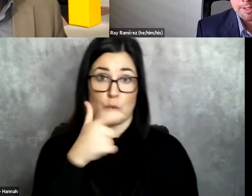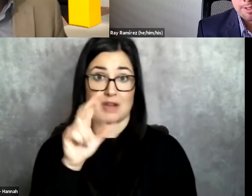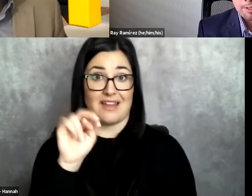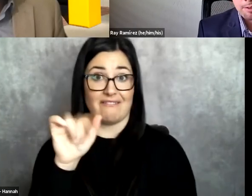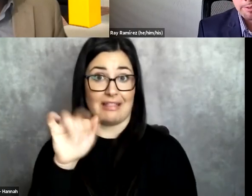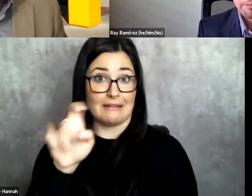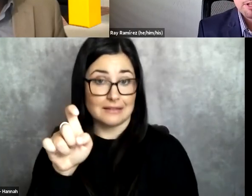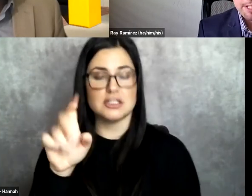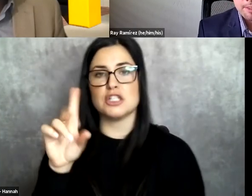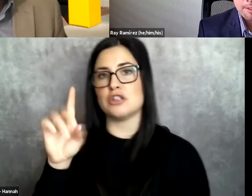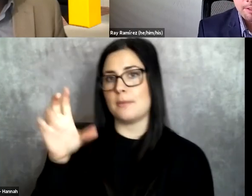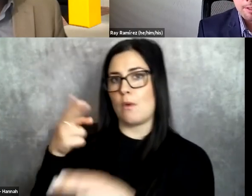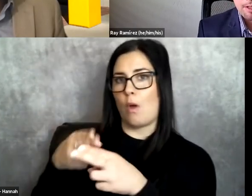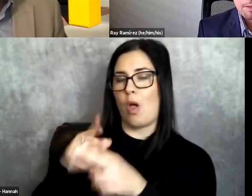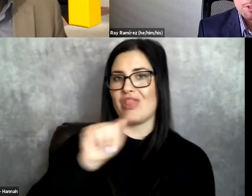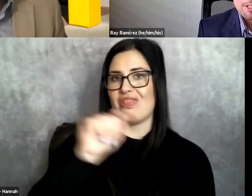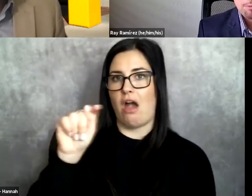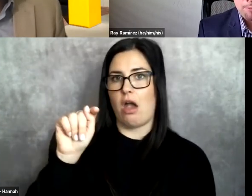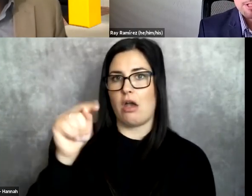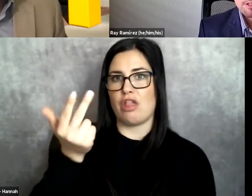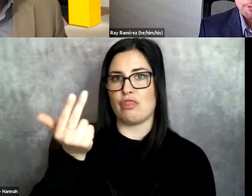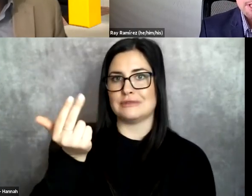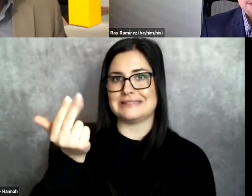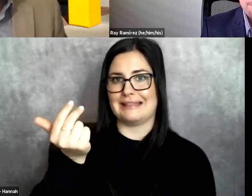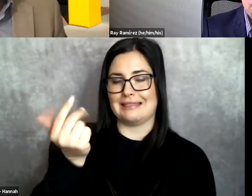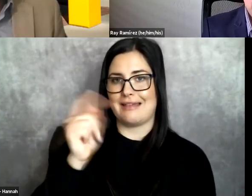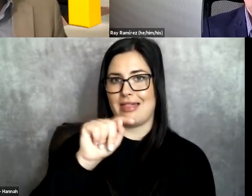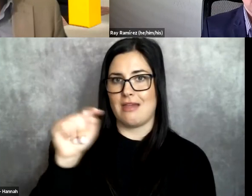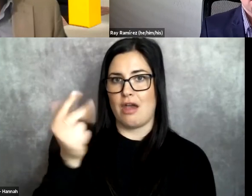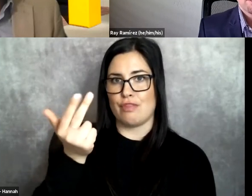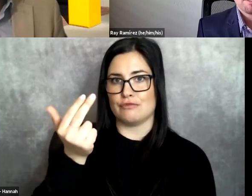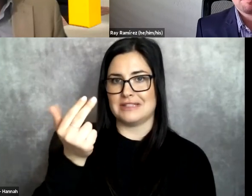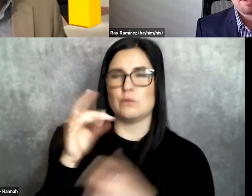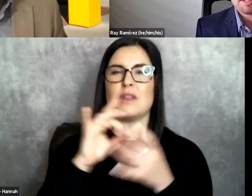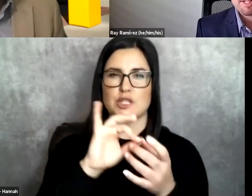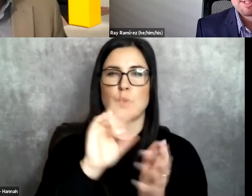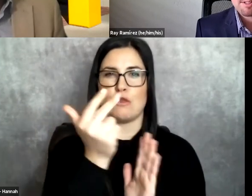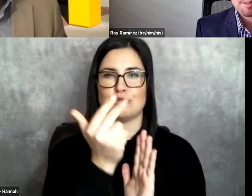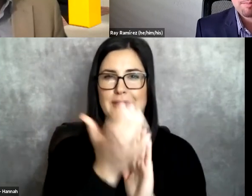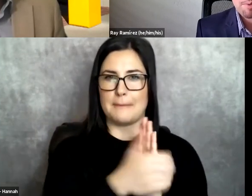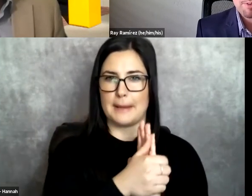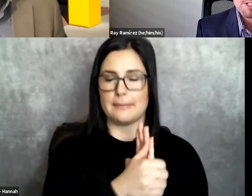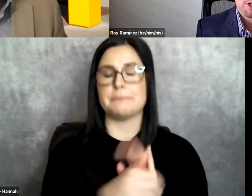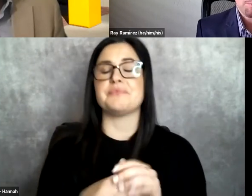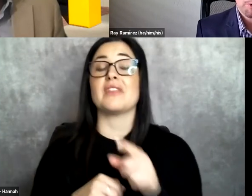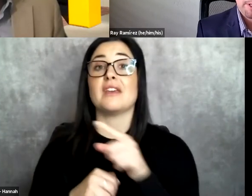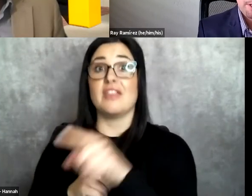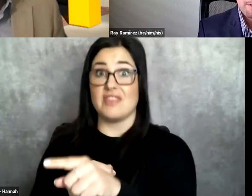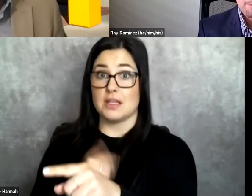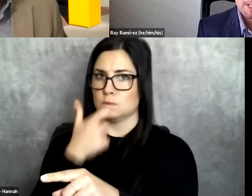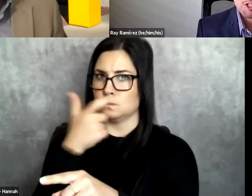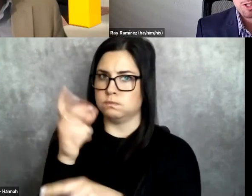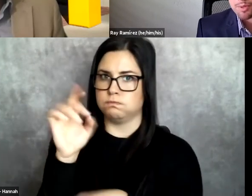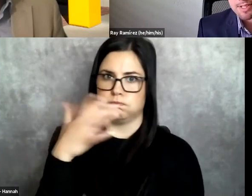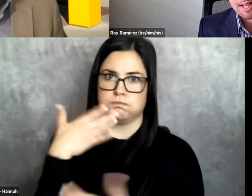documentary called The 13th, which is in reference to the 13th Amendment, I think that's a maybe even a starting point